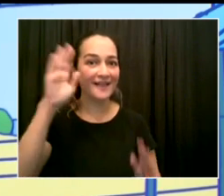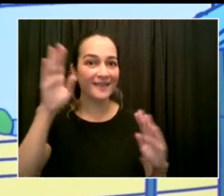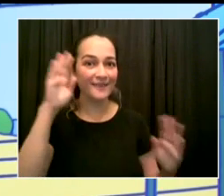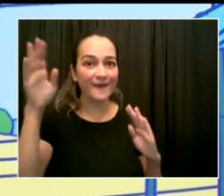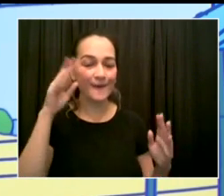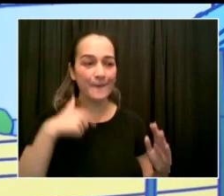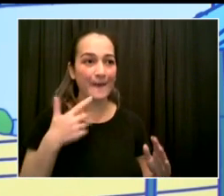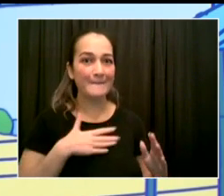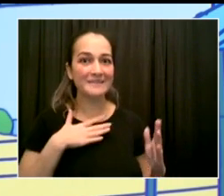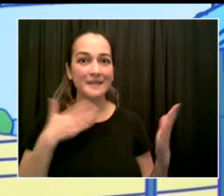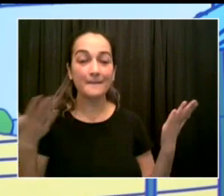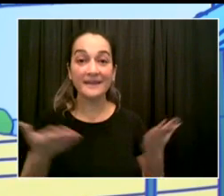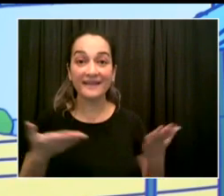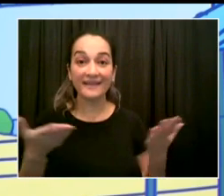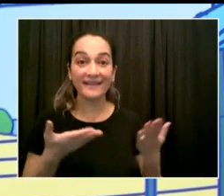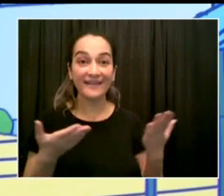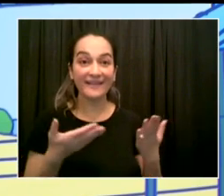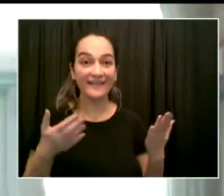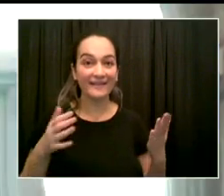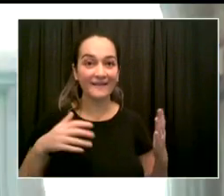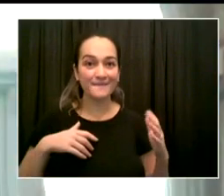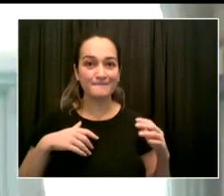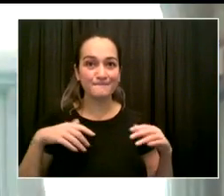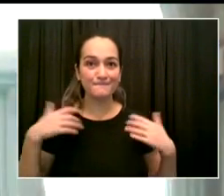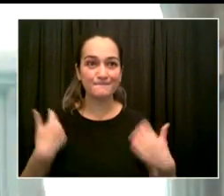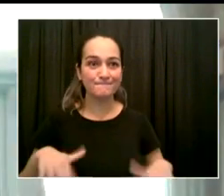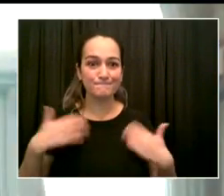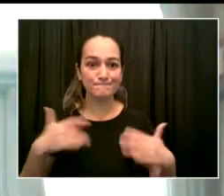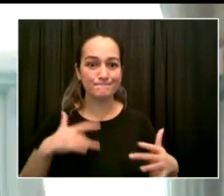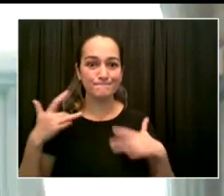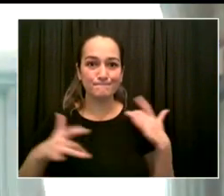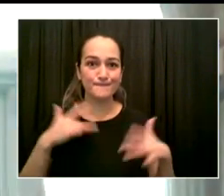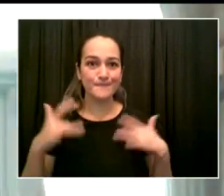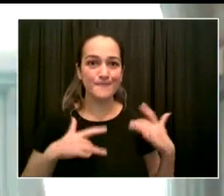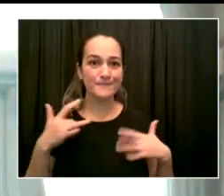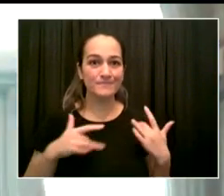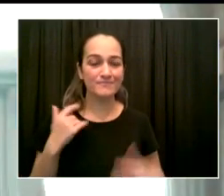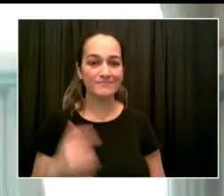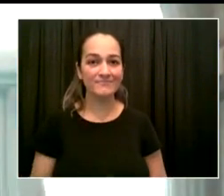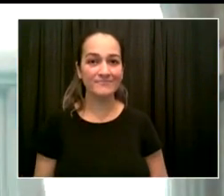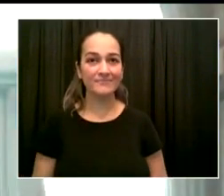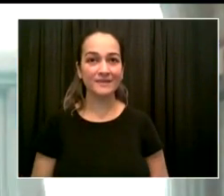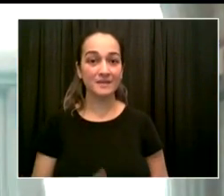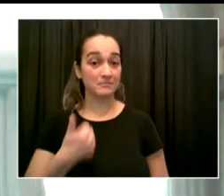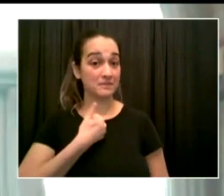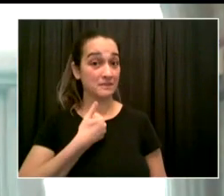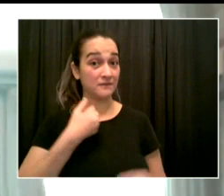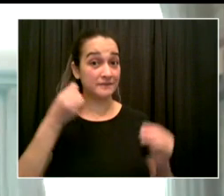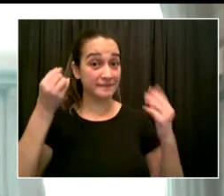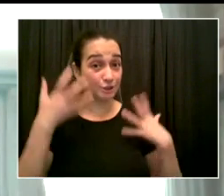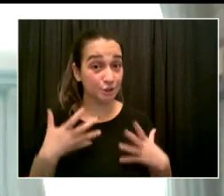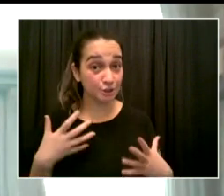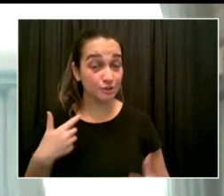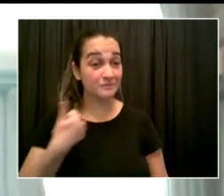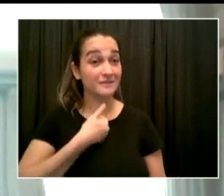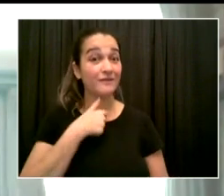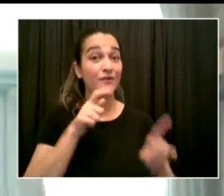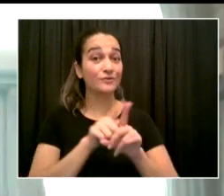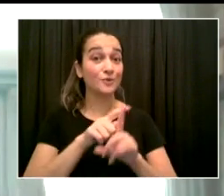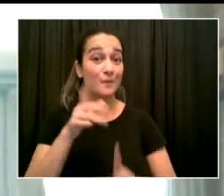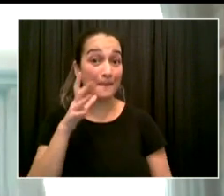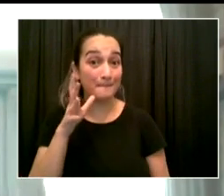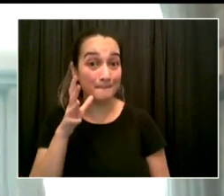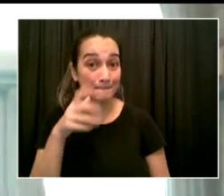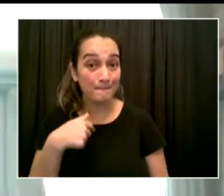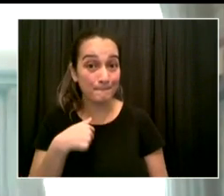amazing panel. You know, as an educator and a New York City public school parent, there is no more important day than September 13th,